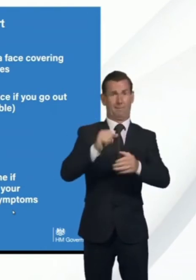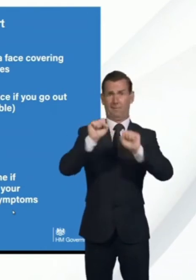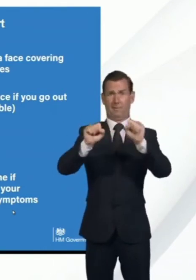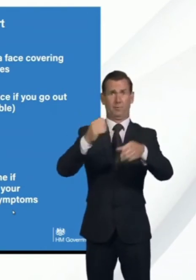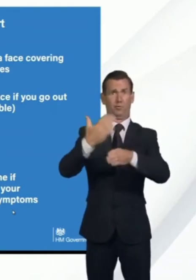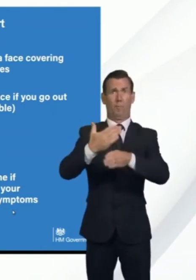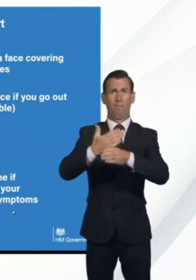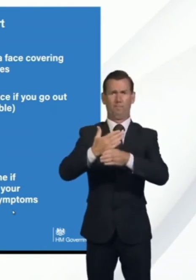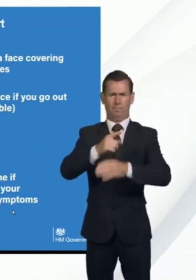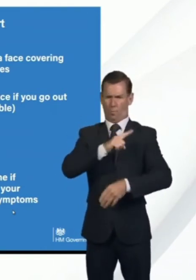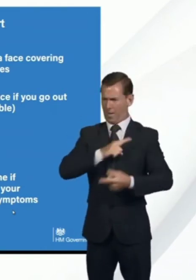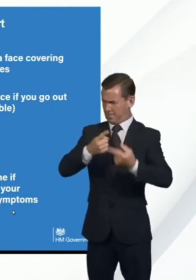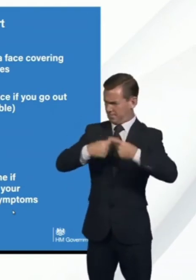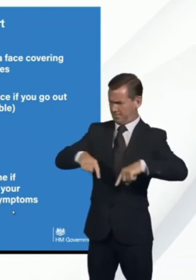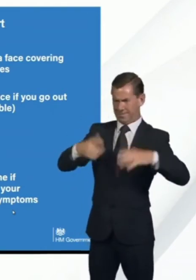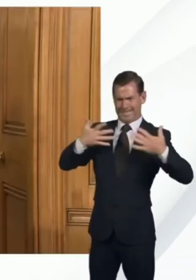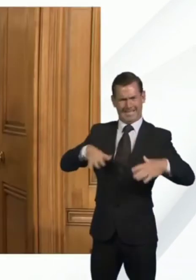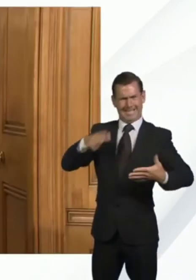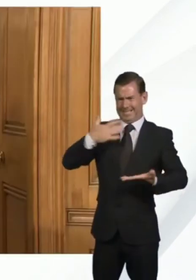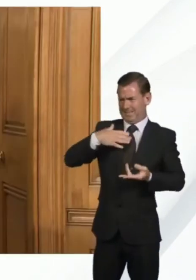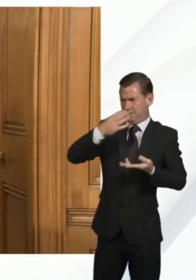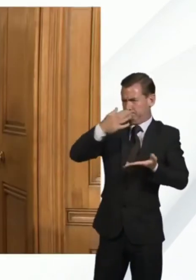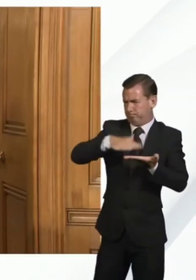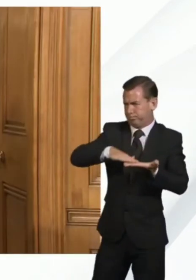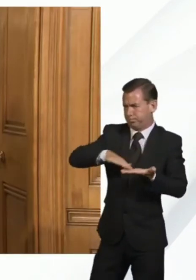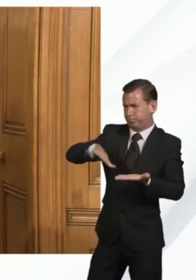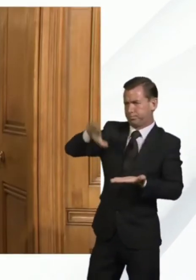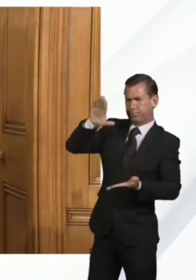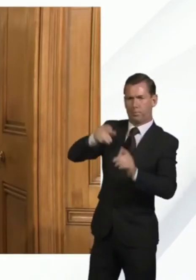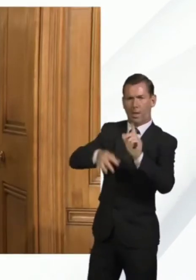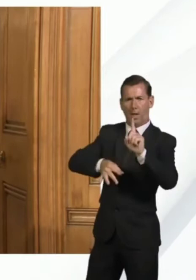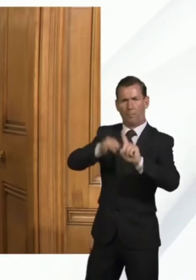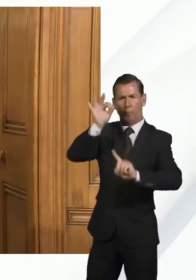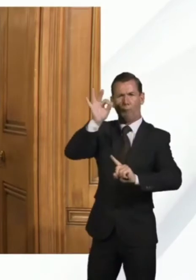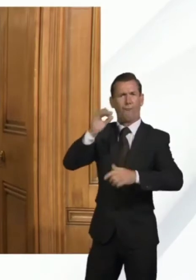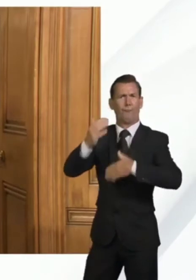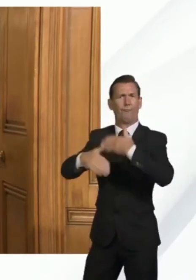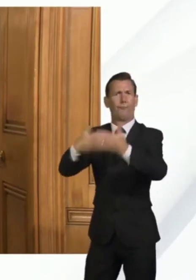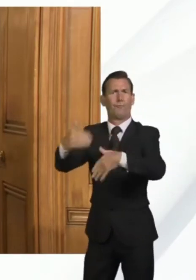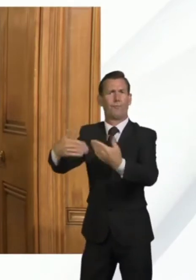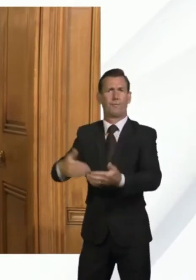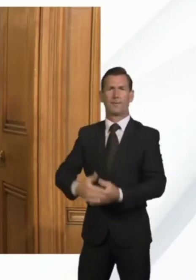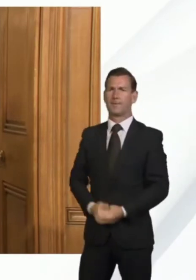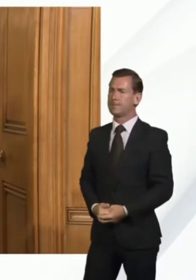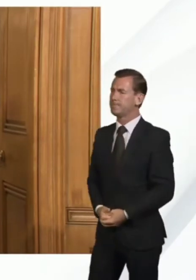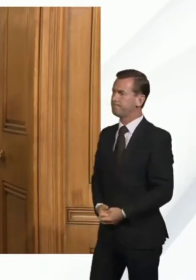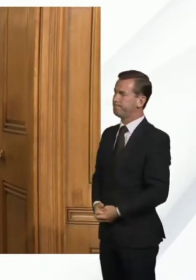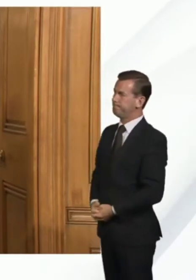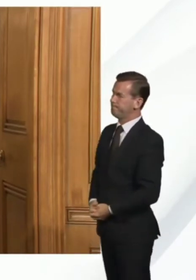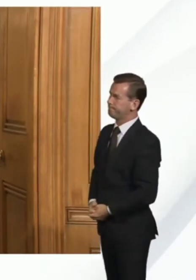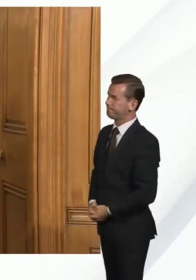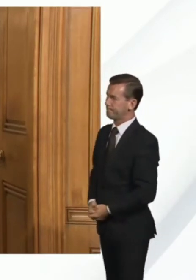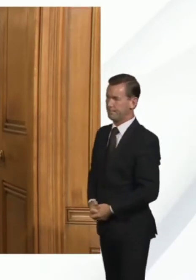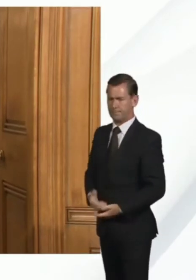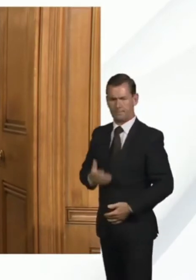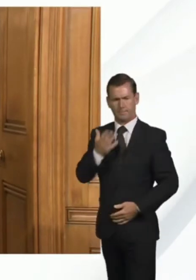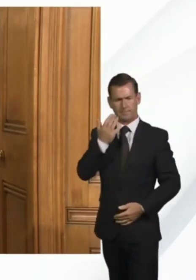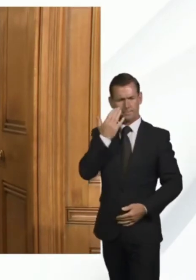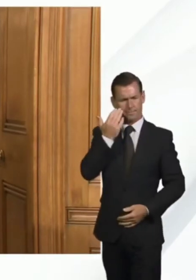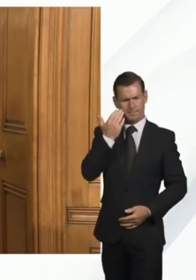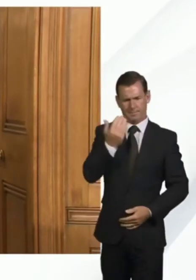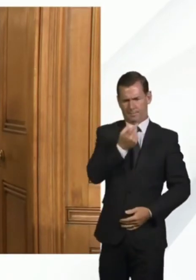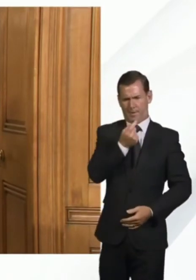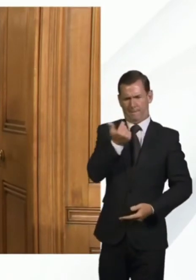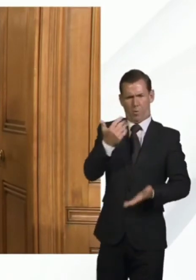nation to recover from coronavirus. Now, over the past months, we've all naturally been focused on the